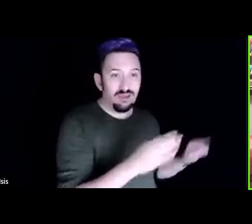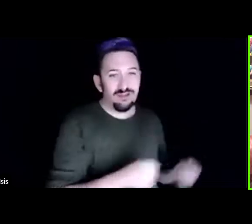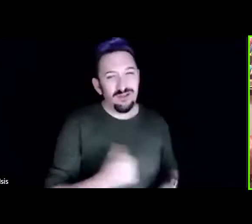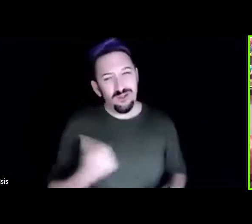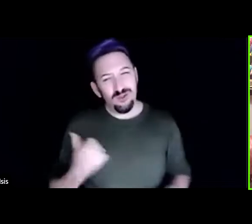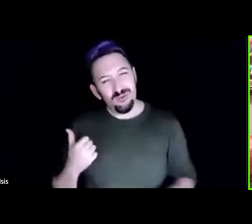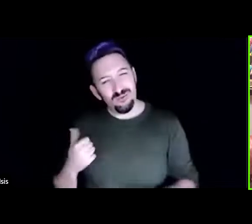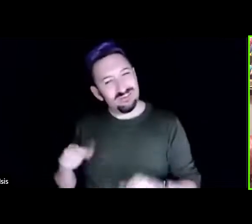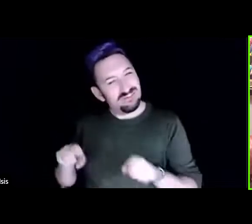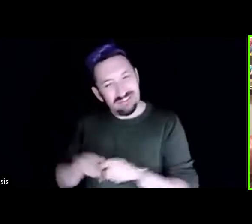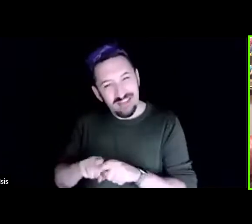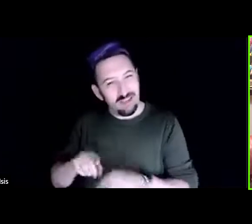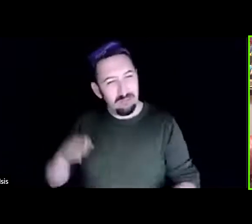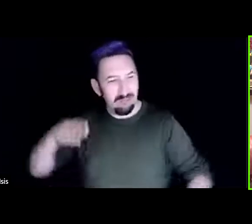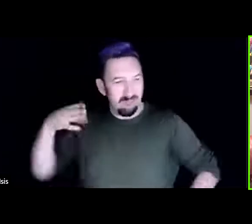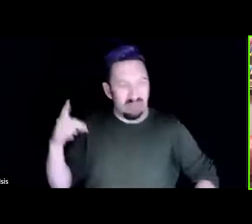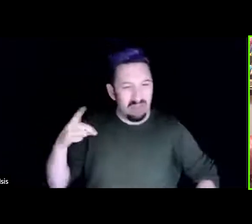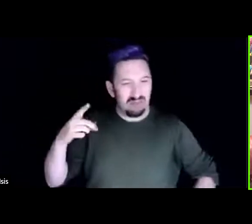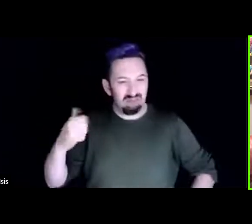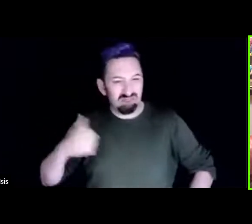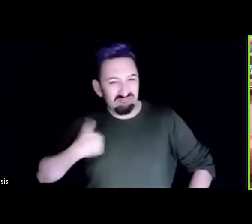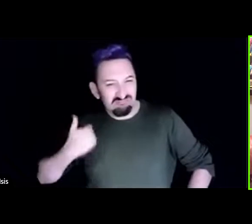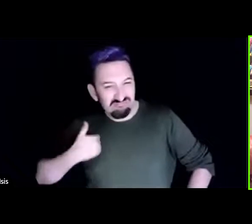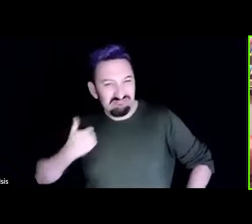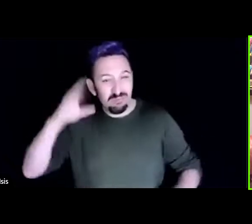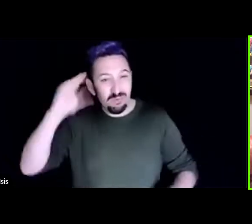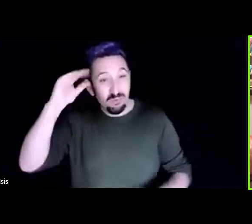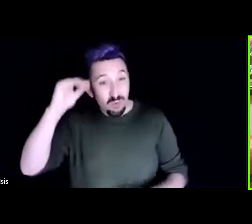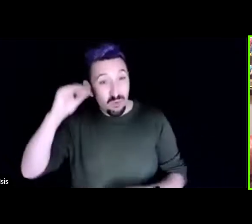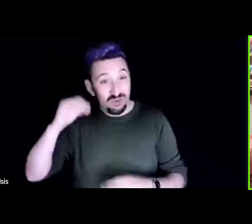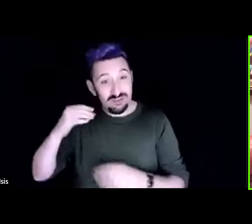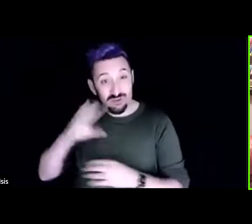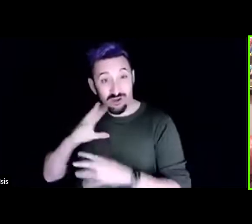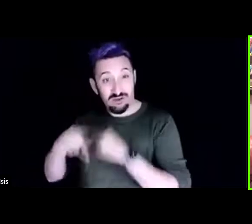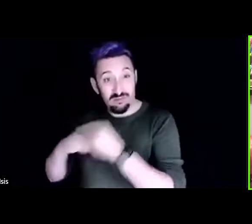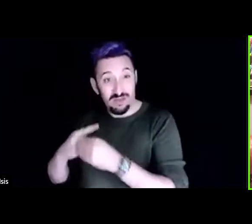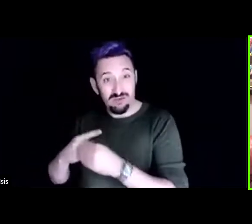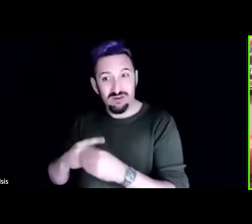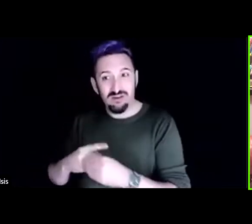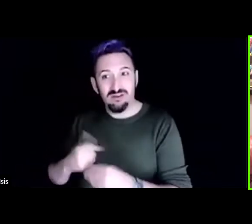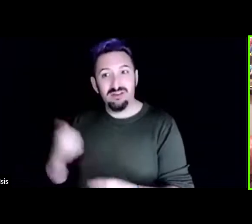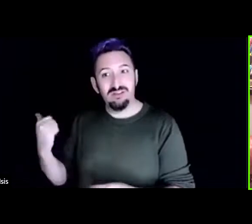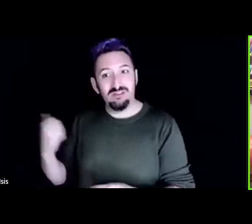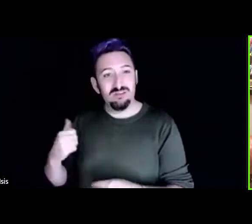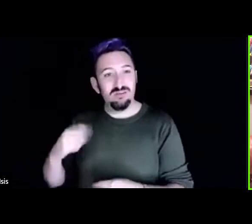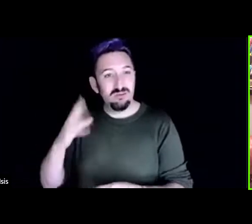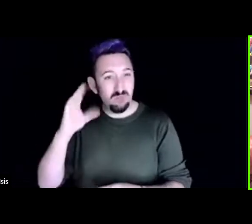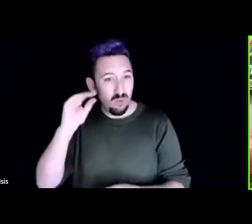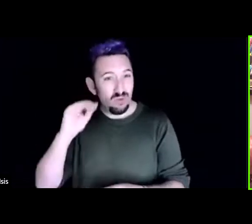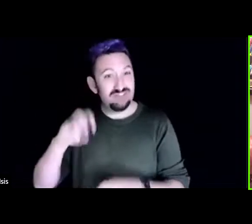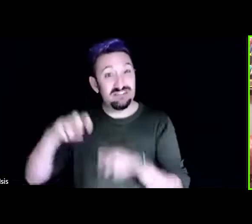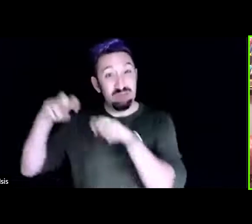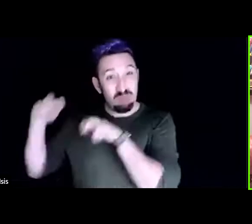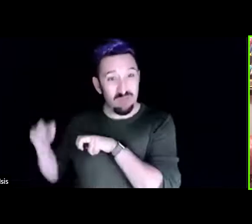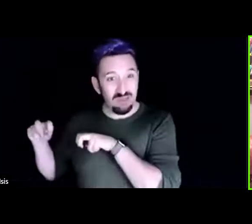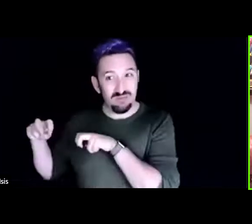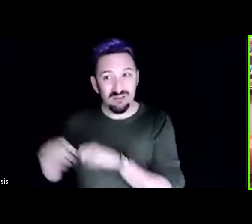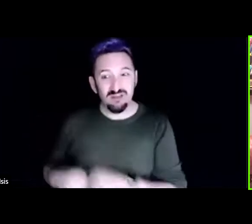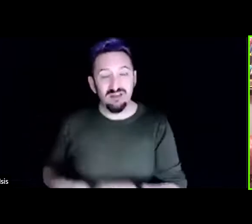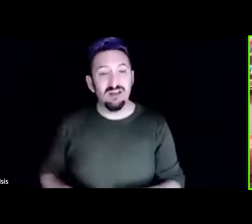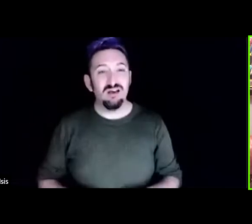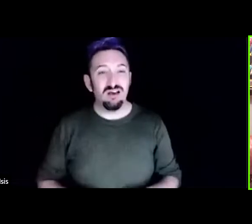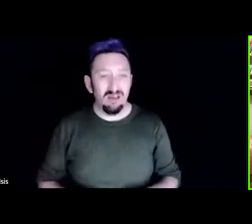in the far back corner what i hear them say is oh there goes that life cycle